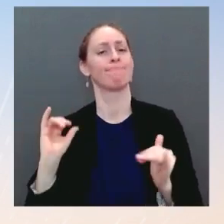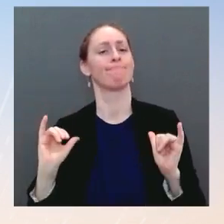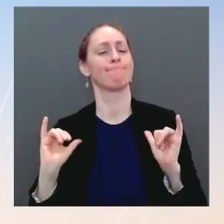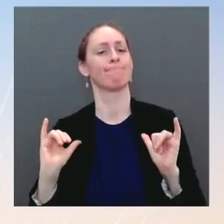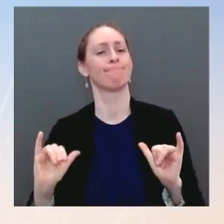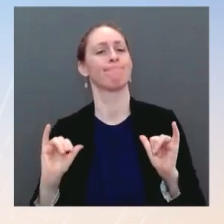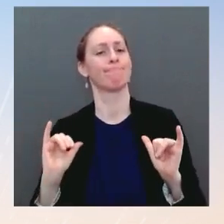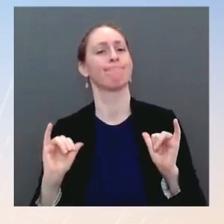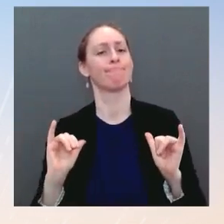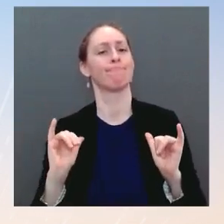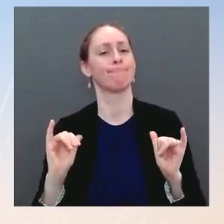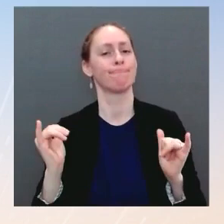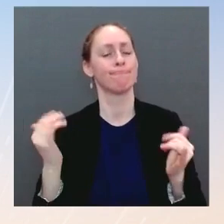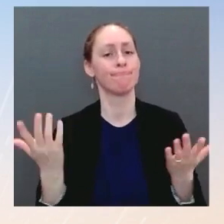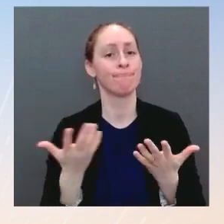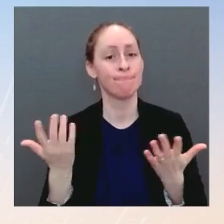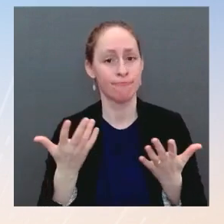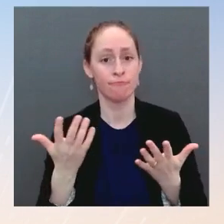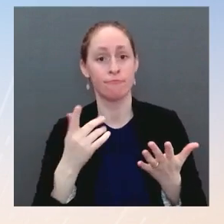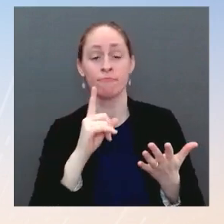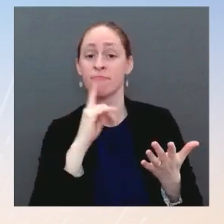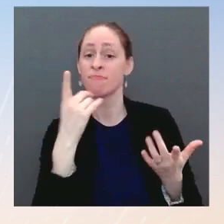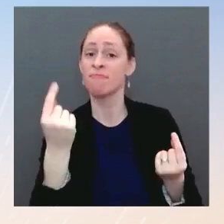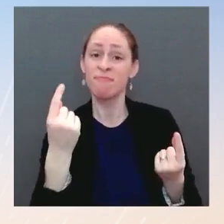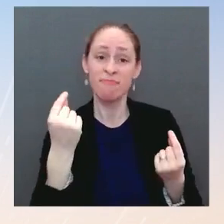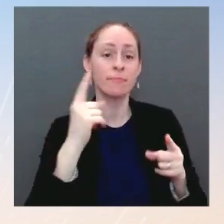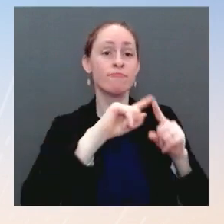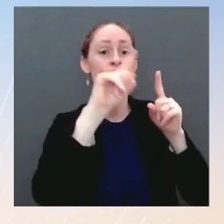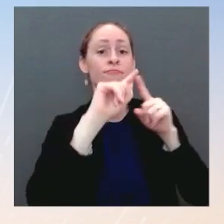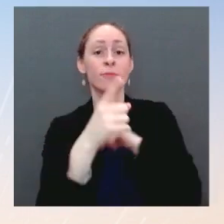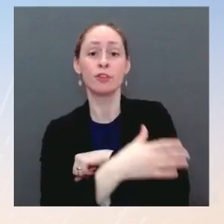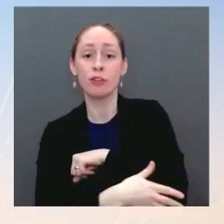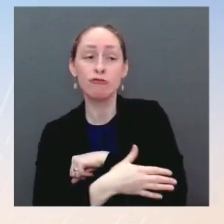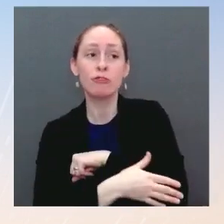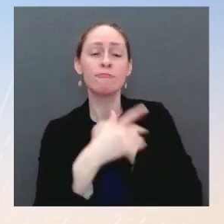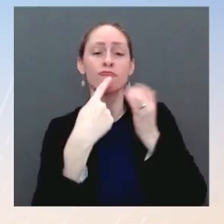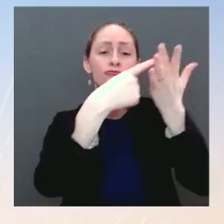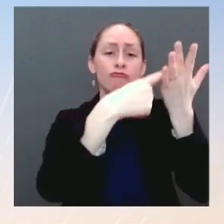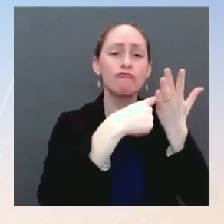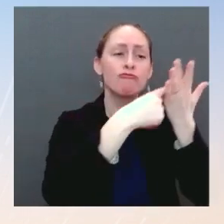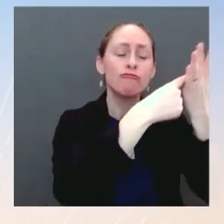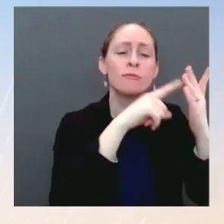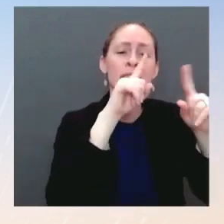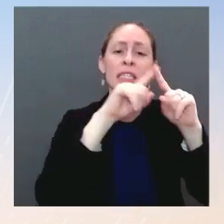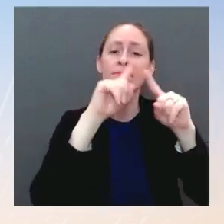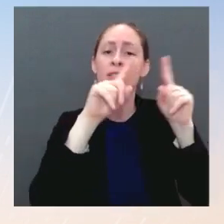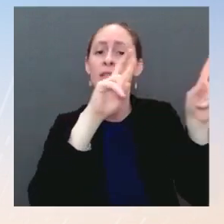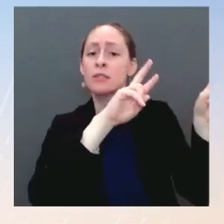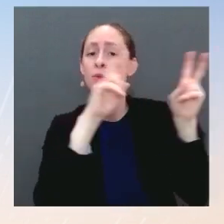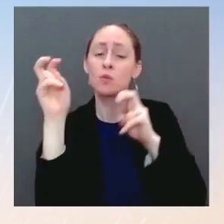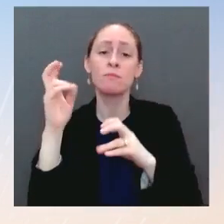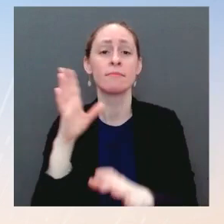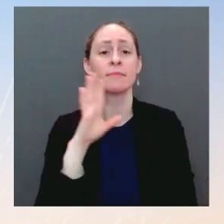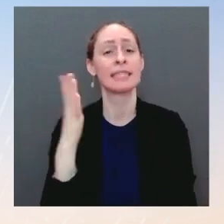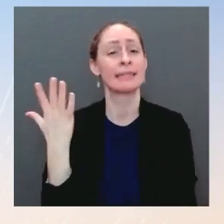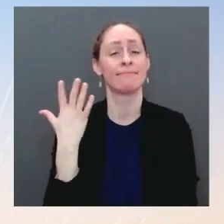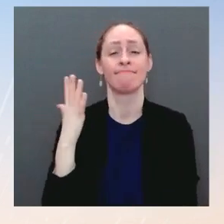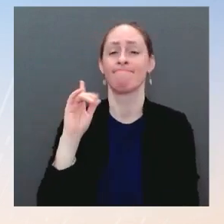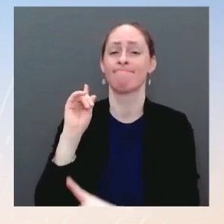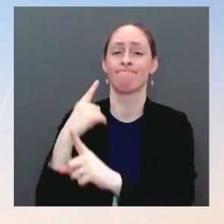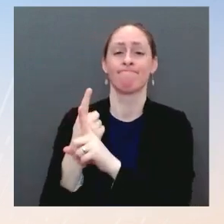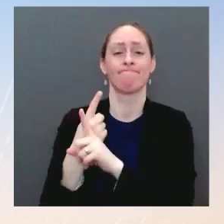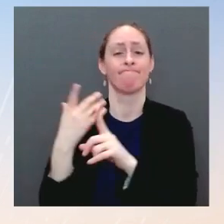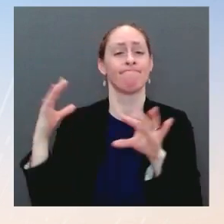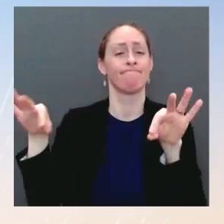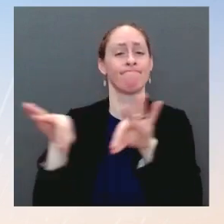over the past several decades is that it's imperative to work closely with your partners and allies and approach it from